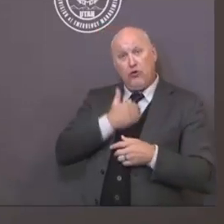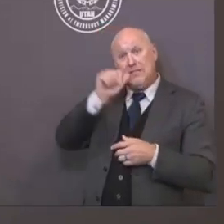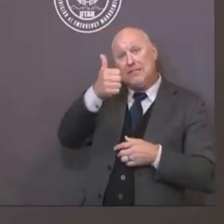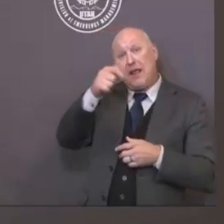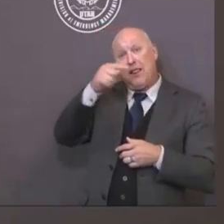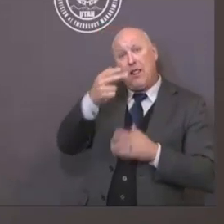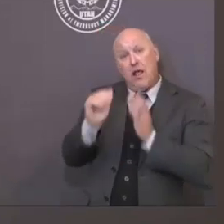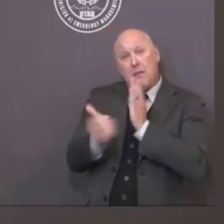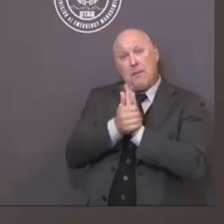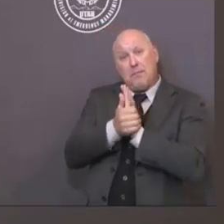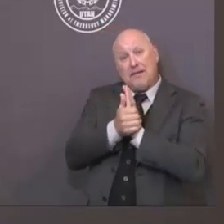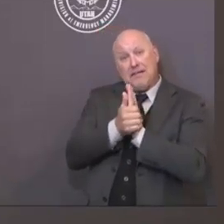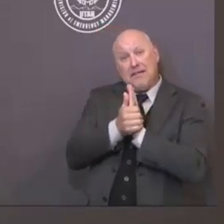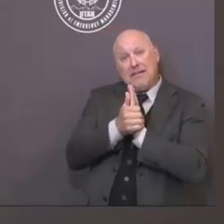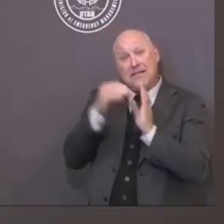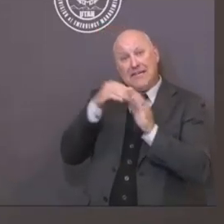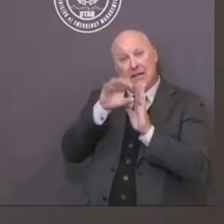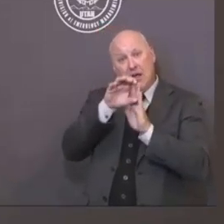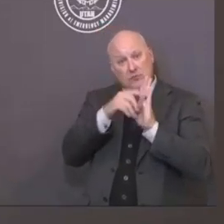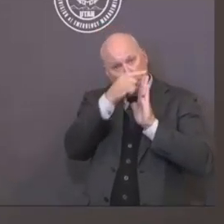ability to make this a mandate.